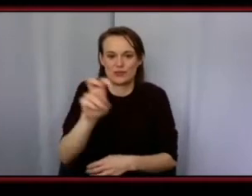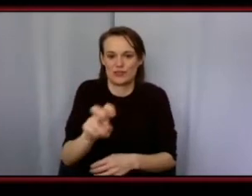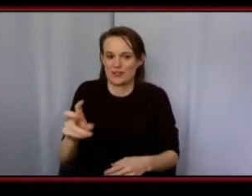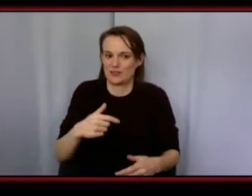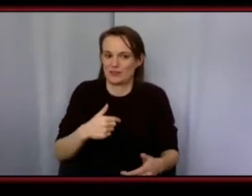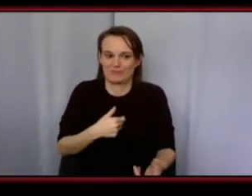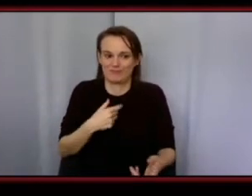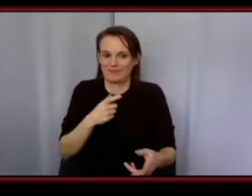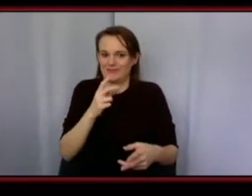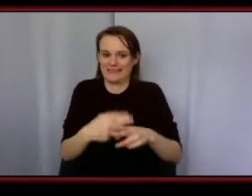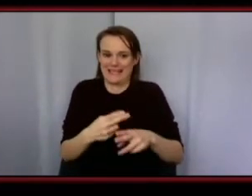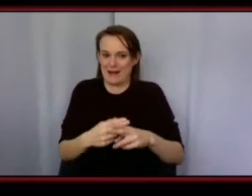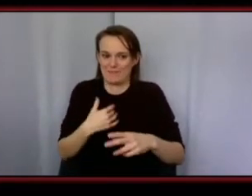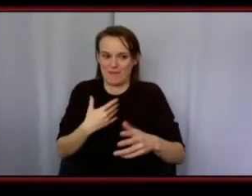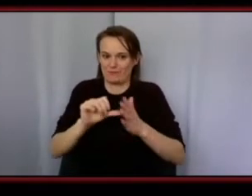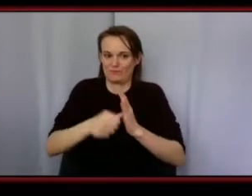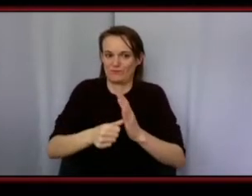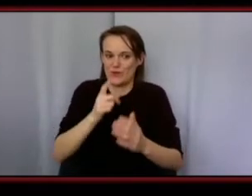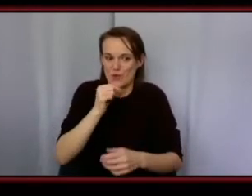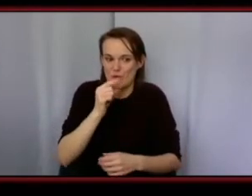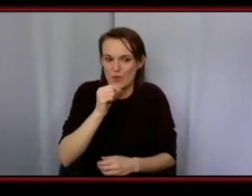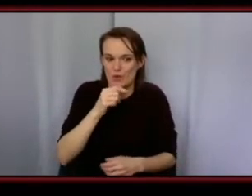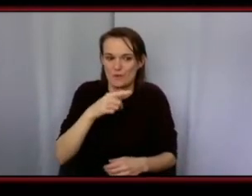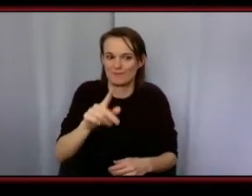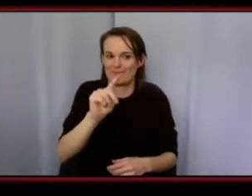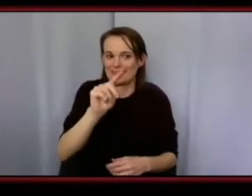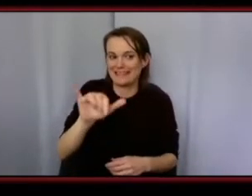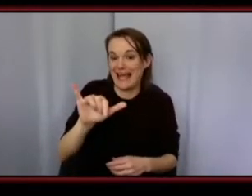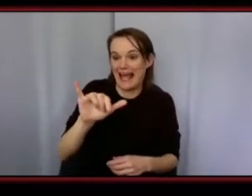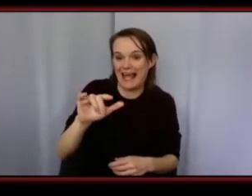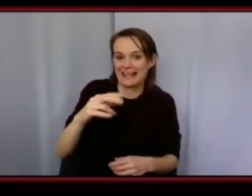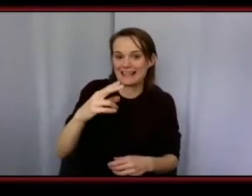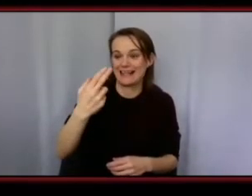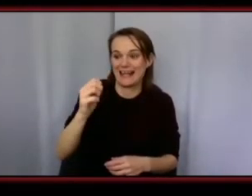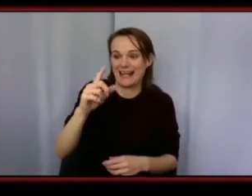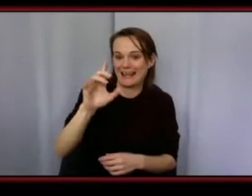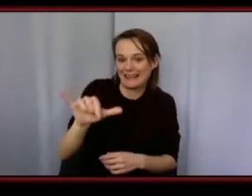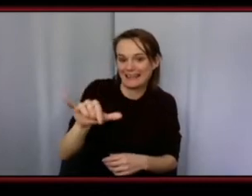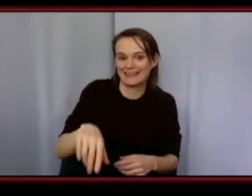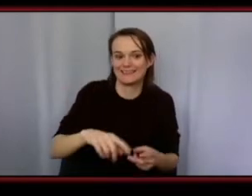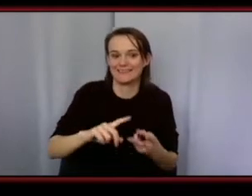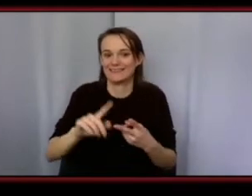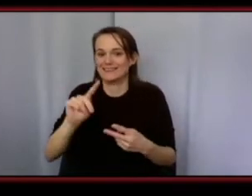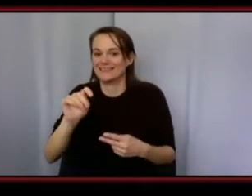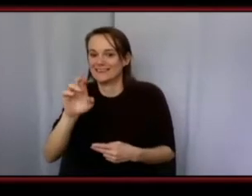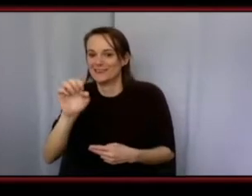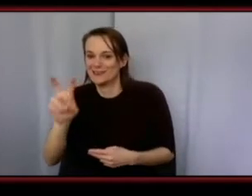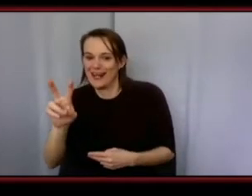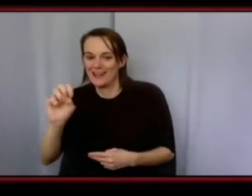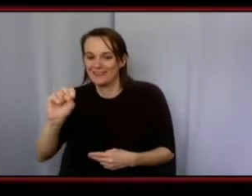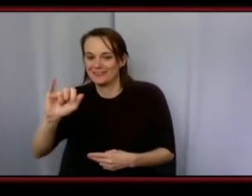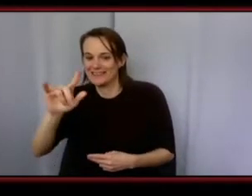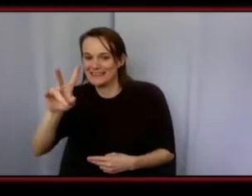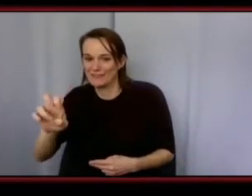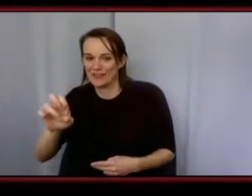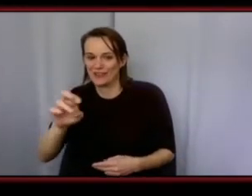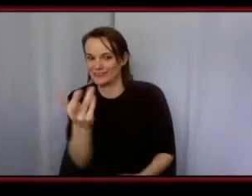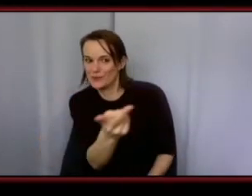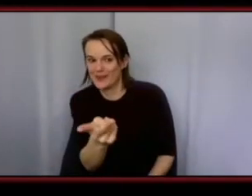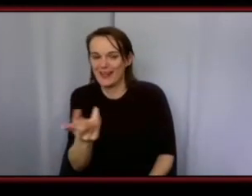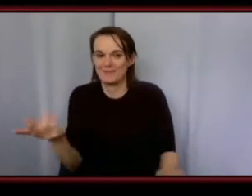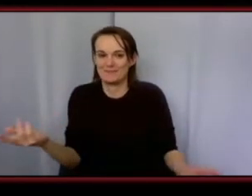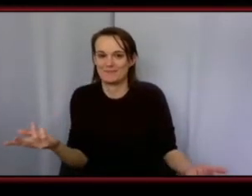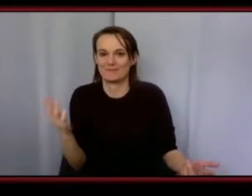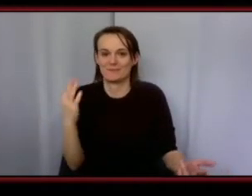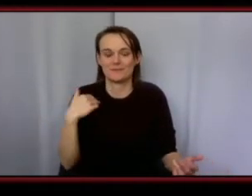and tyree haley um ty haley so um just knowing that the future is going to be in hands like